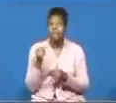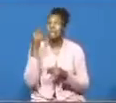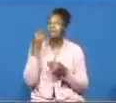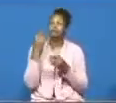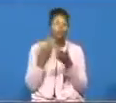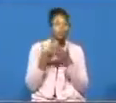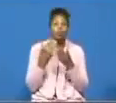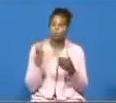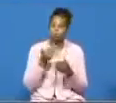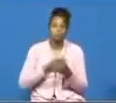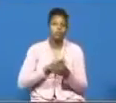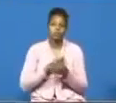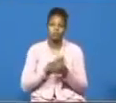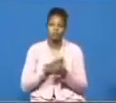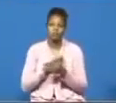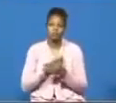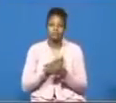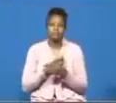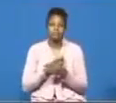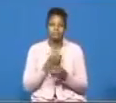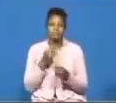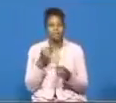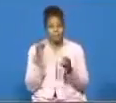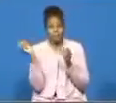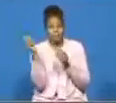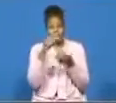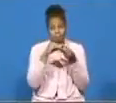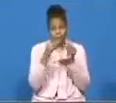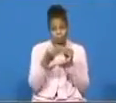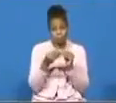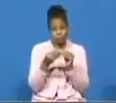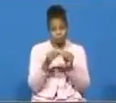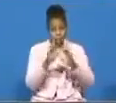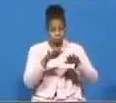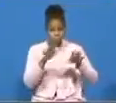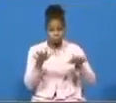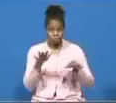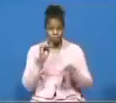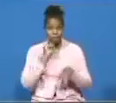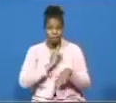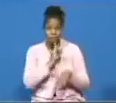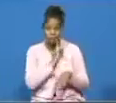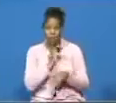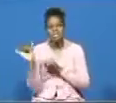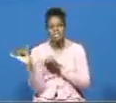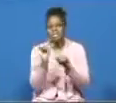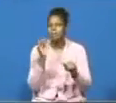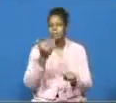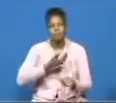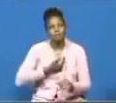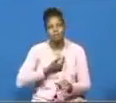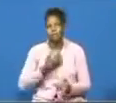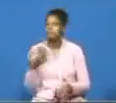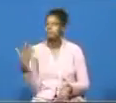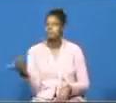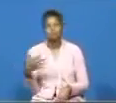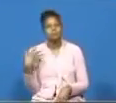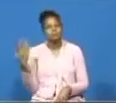is good to us and so the children of israel and us too often have been quite